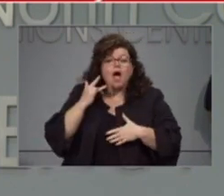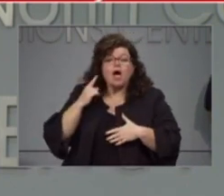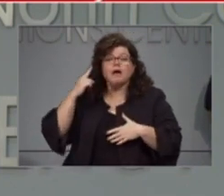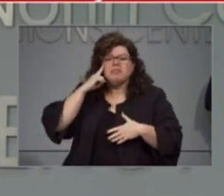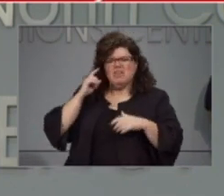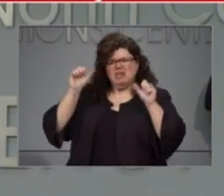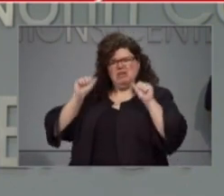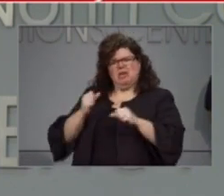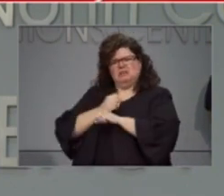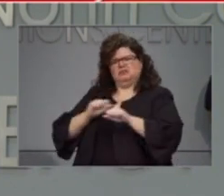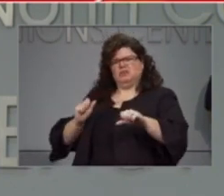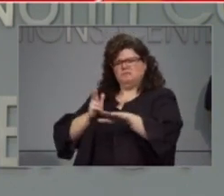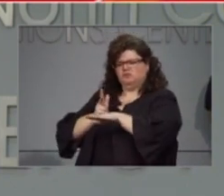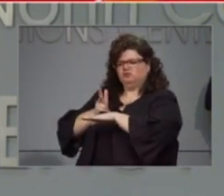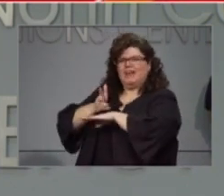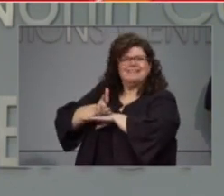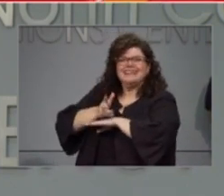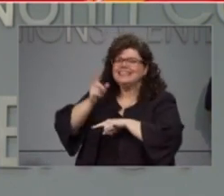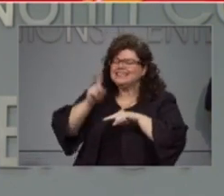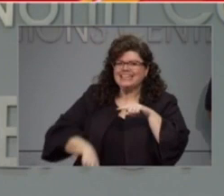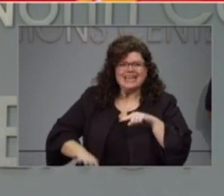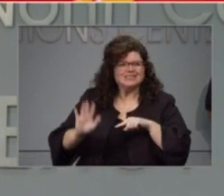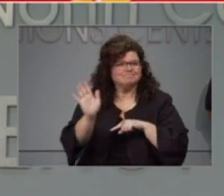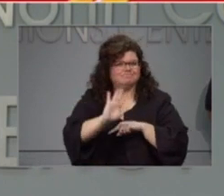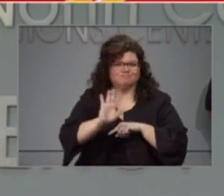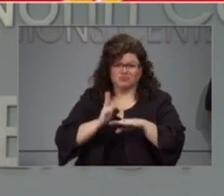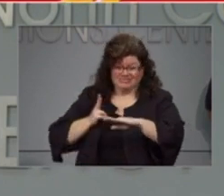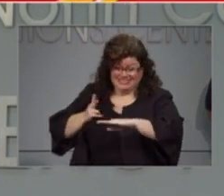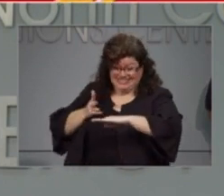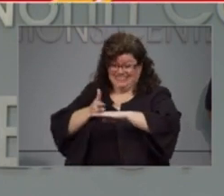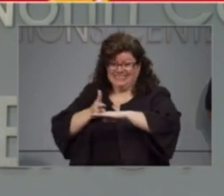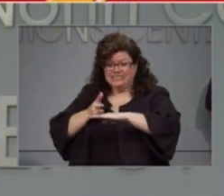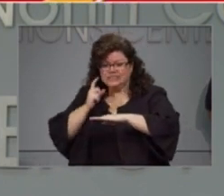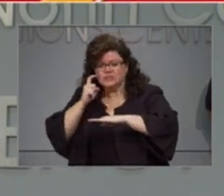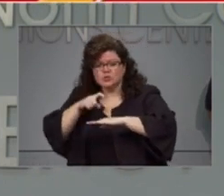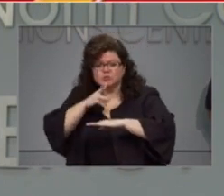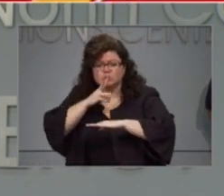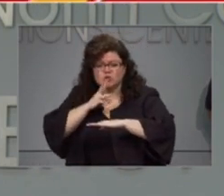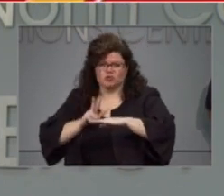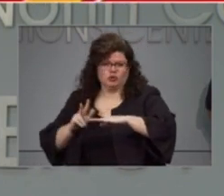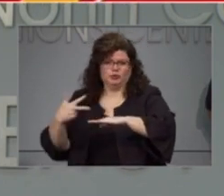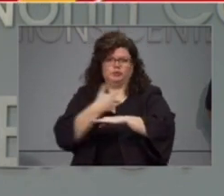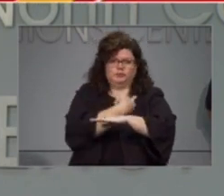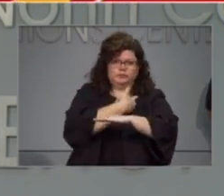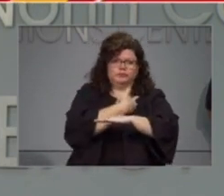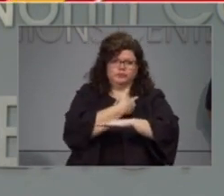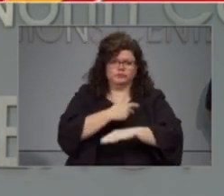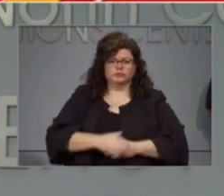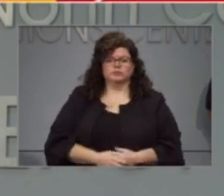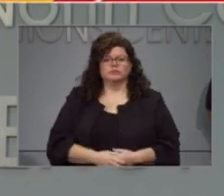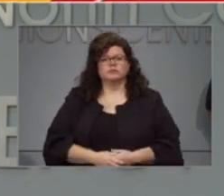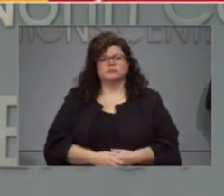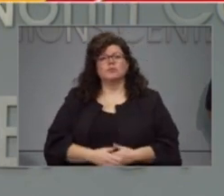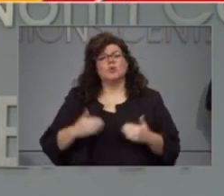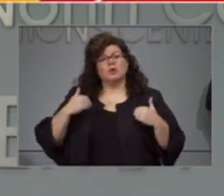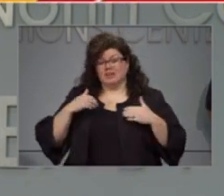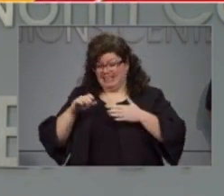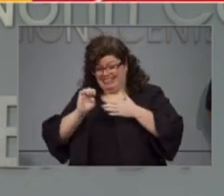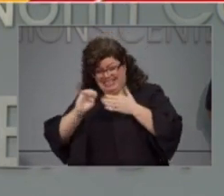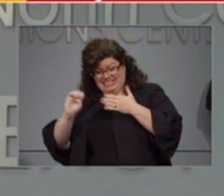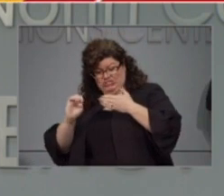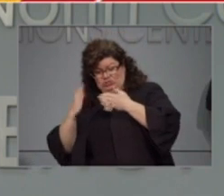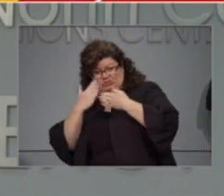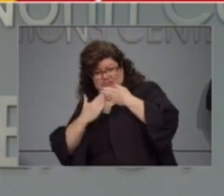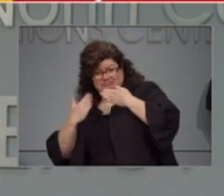water. We have deployed water rescue, transportation, and emergency workers to the eastern part of the